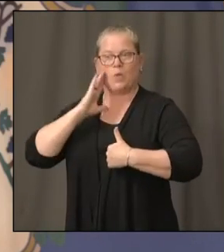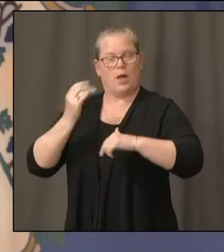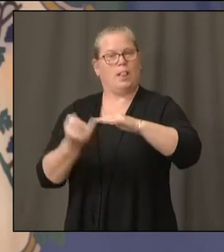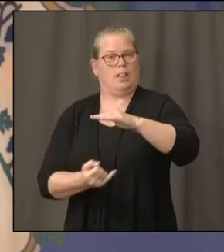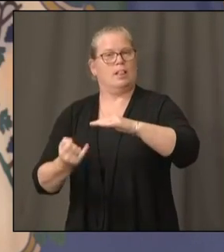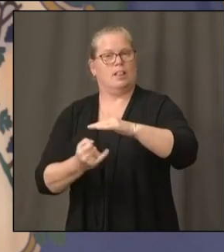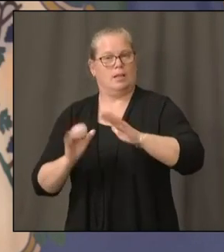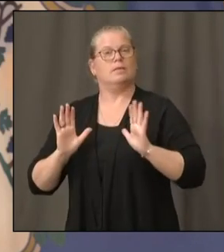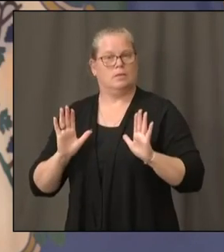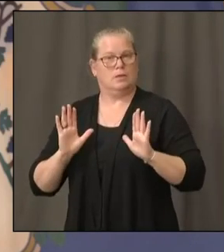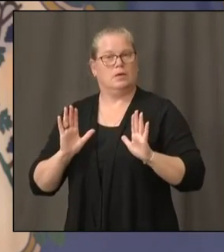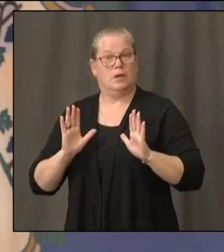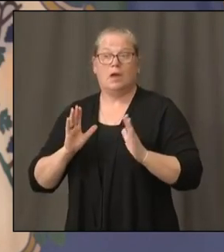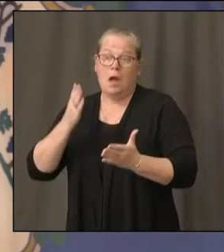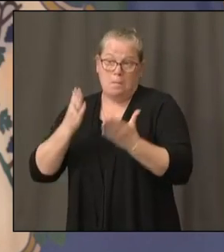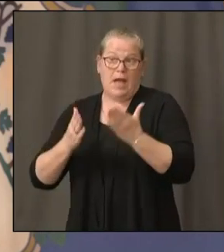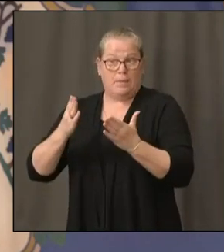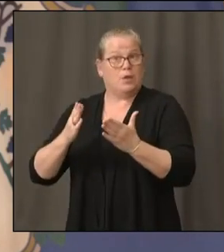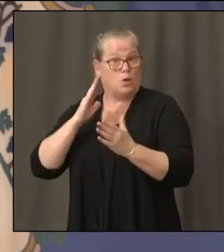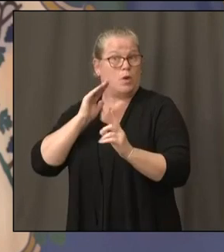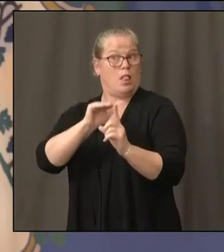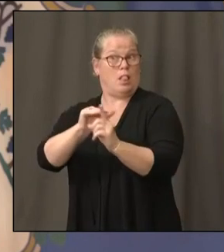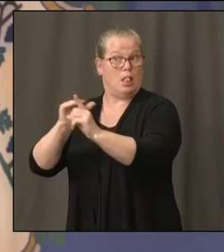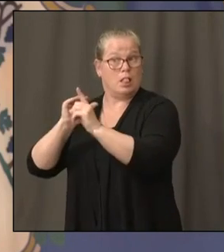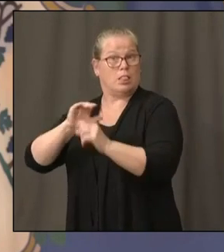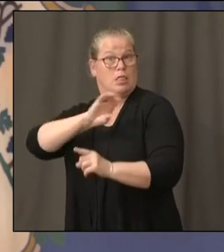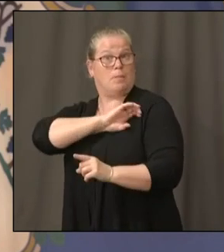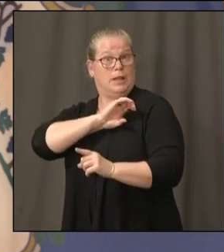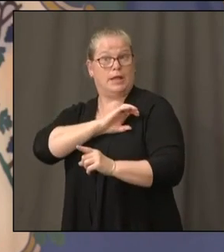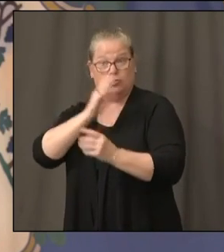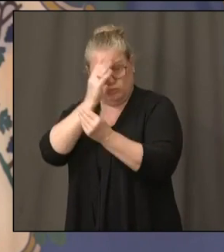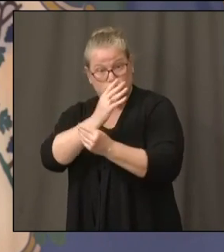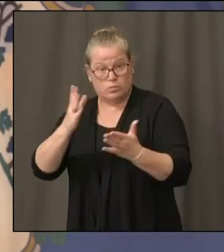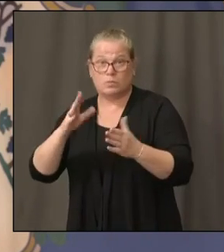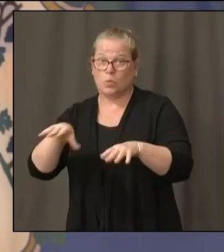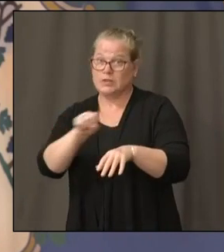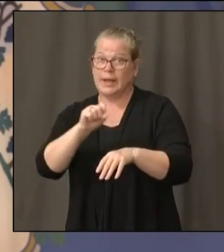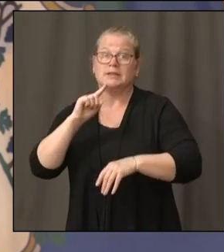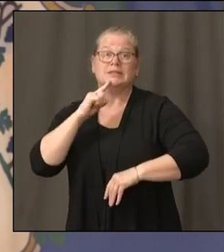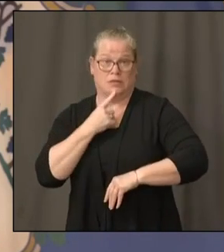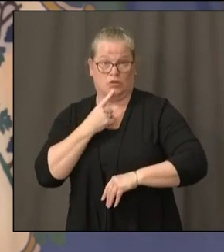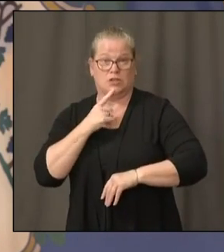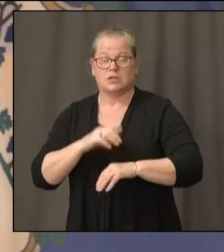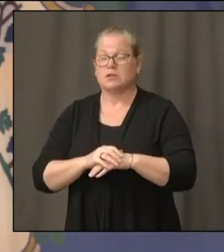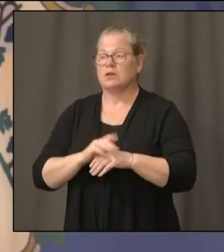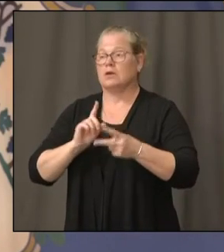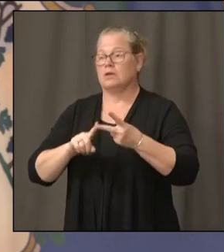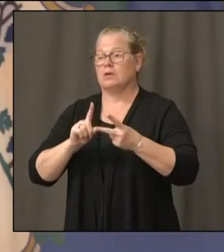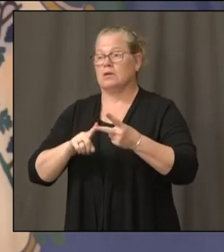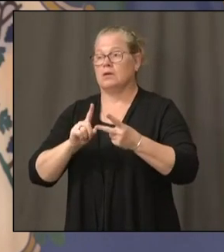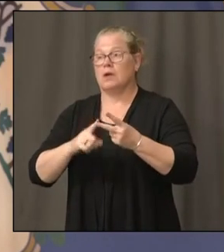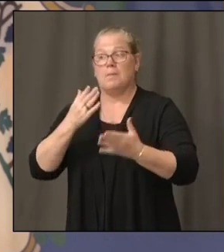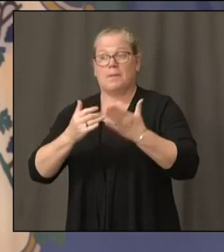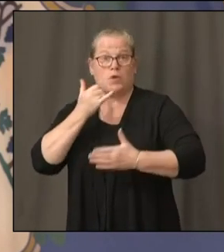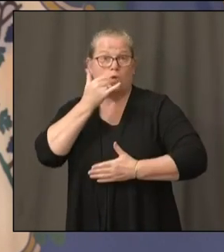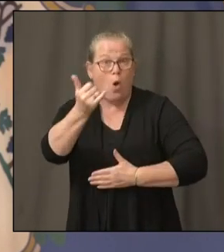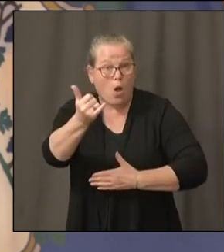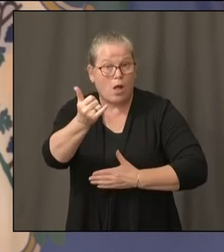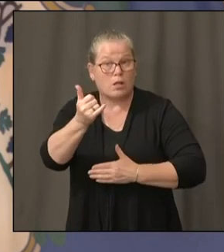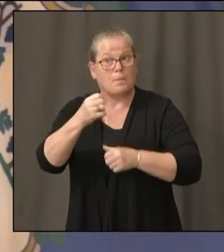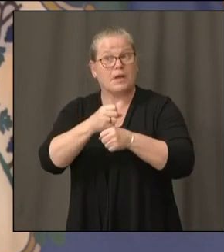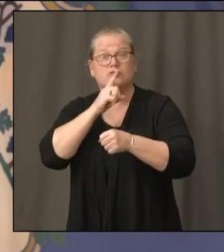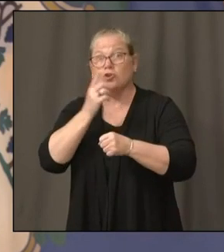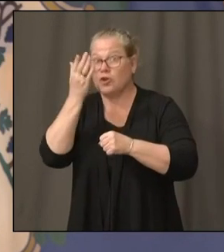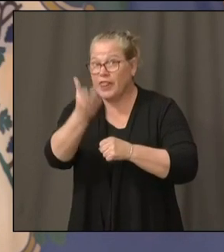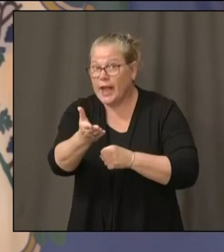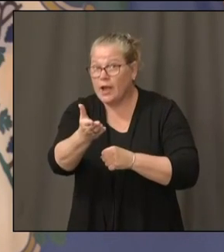We have an opportunity we can call in just to make sure you're where you're supposed to be when you quarantine. I know that Andrew is thinking about some